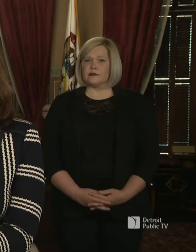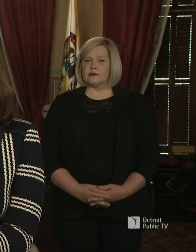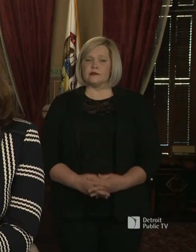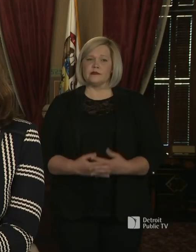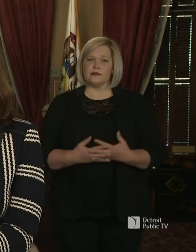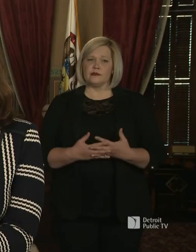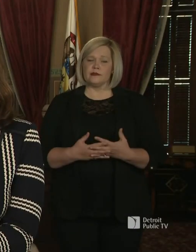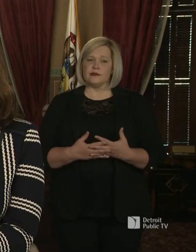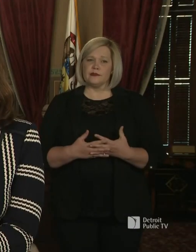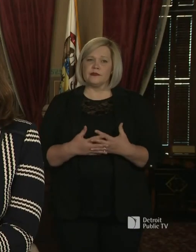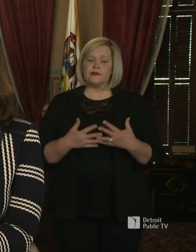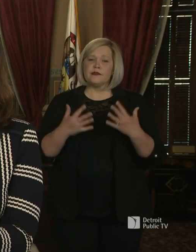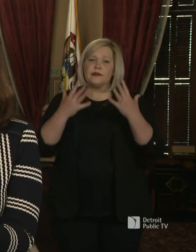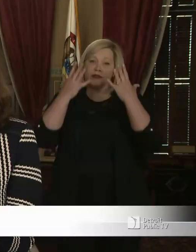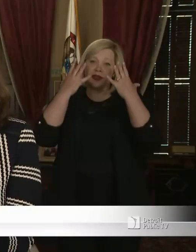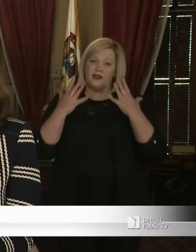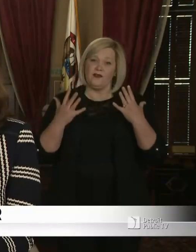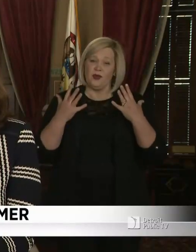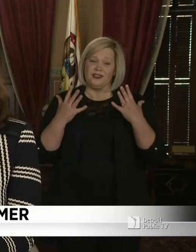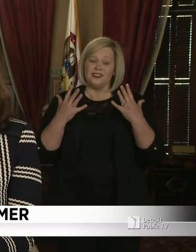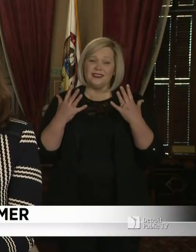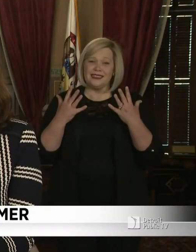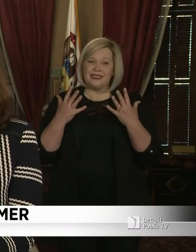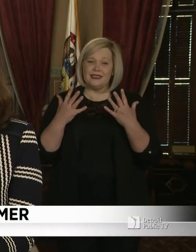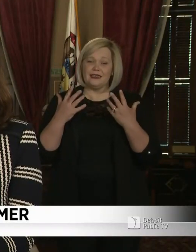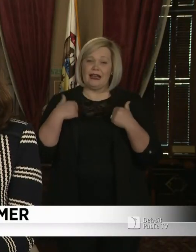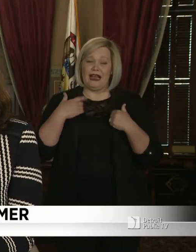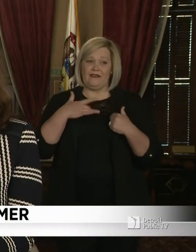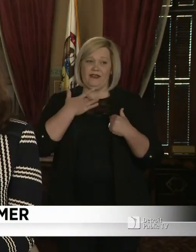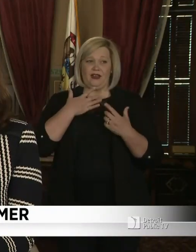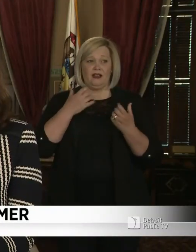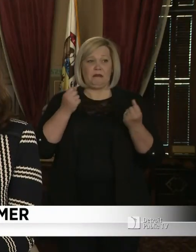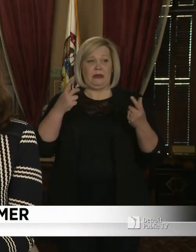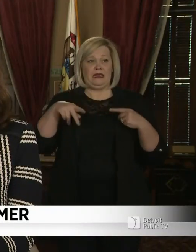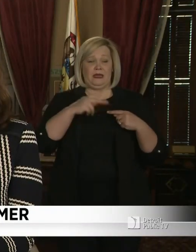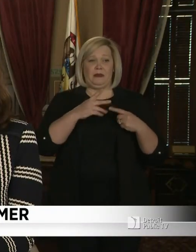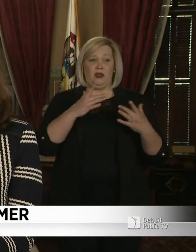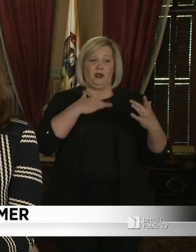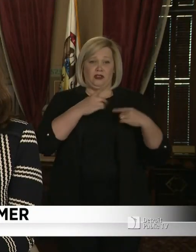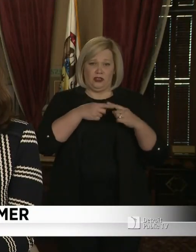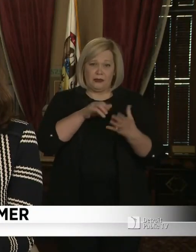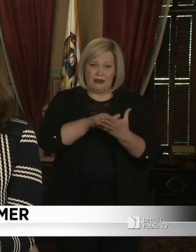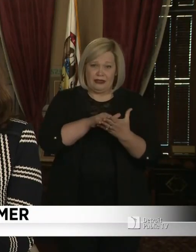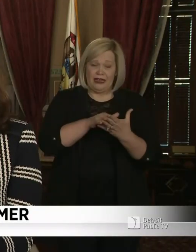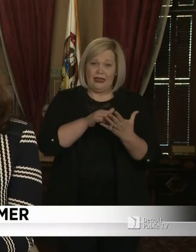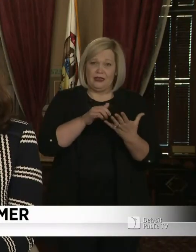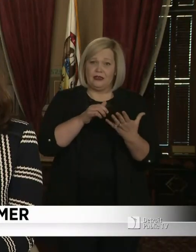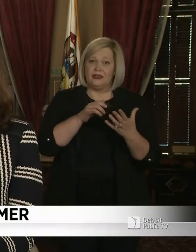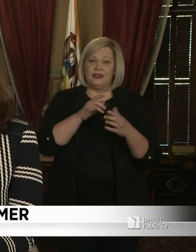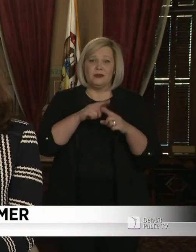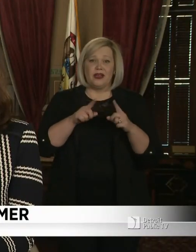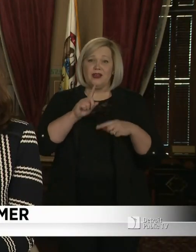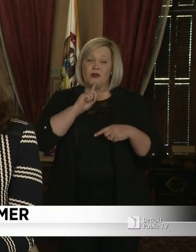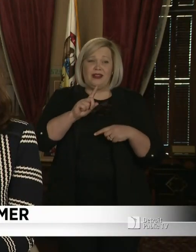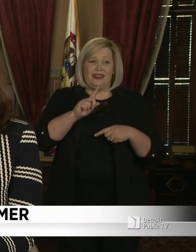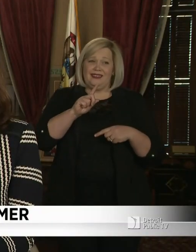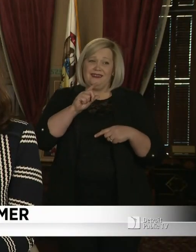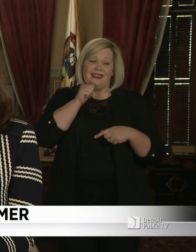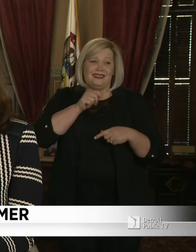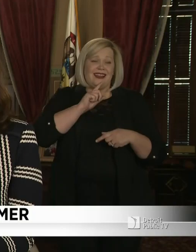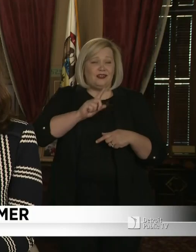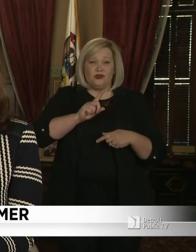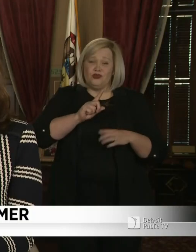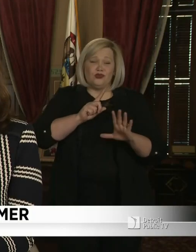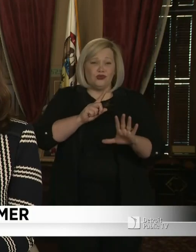Well unfortunately if that's the impression I think people are going to learn that that's really not the case. The fact of the matter is is that COVID-19